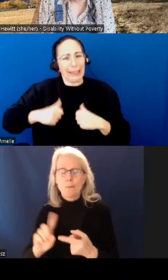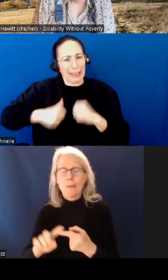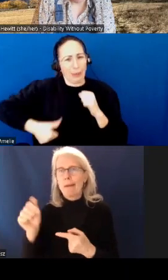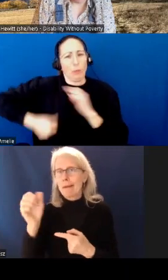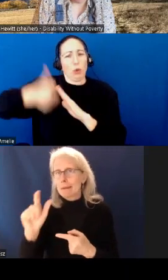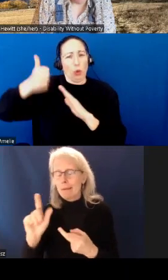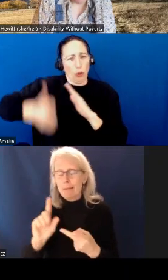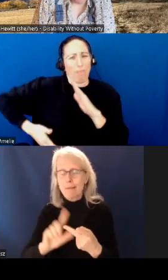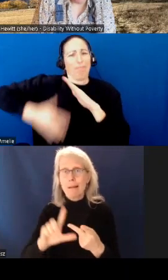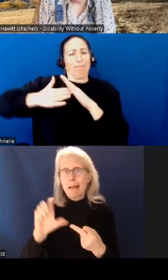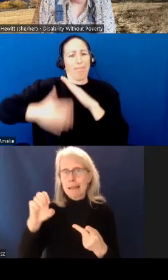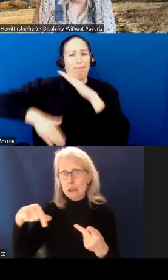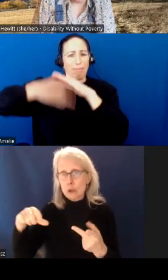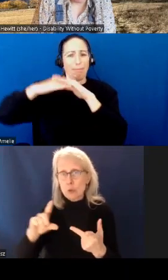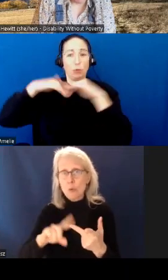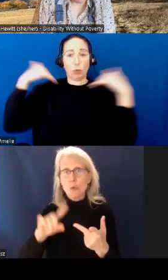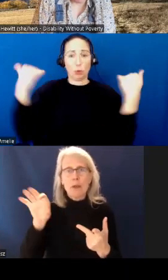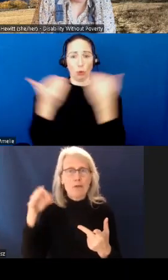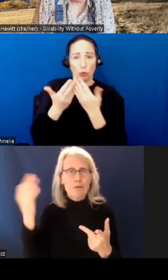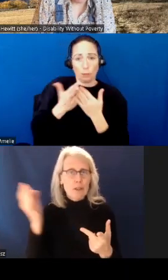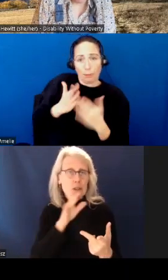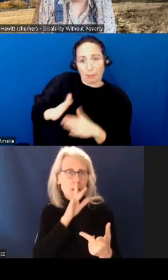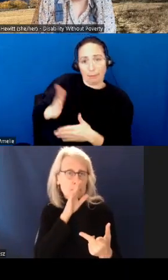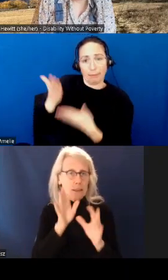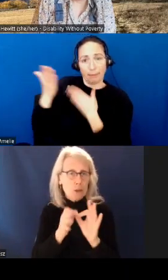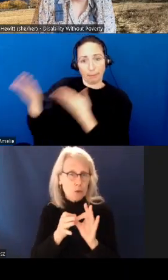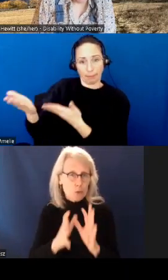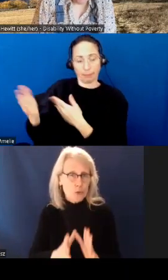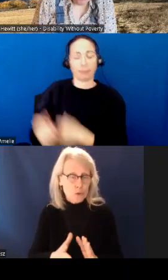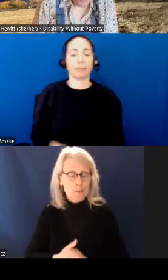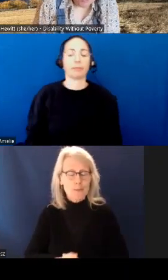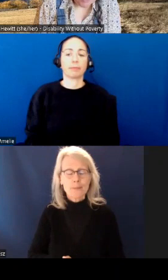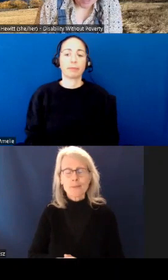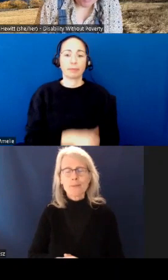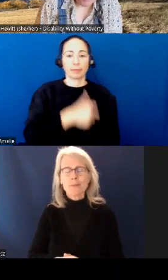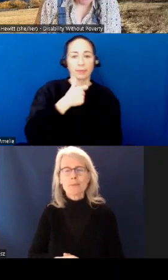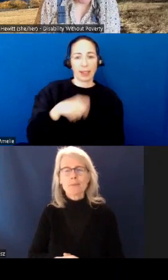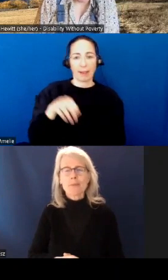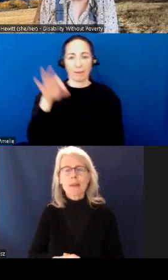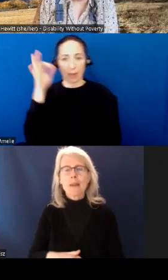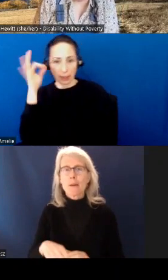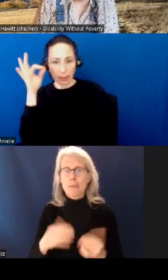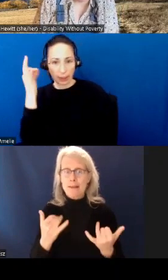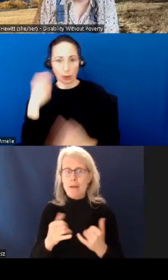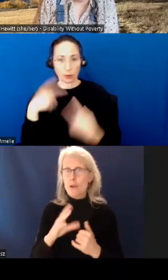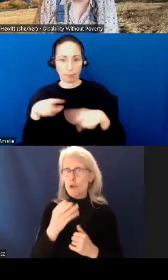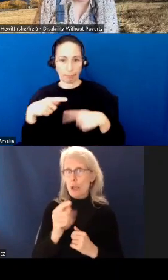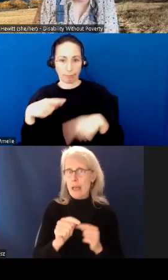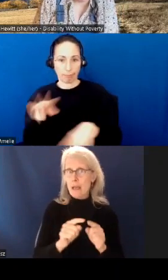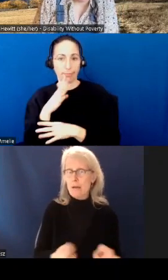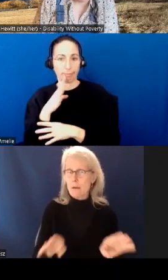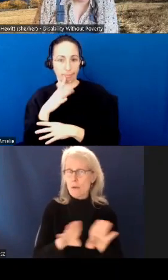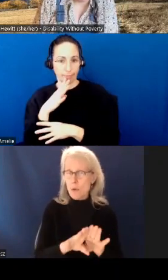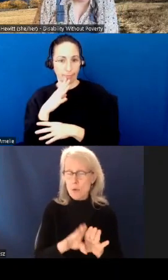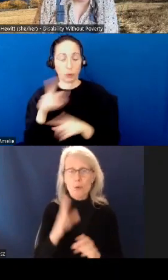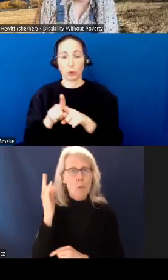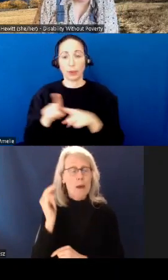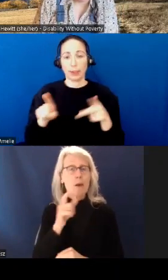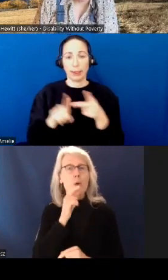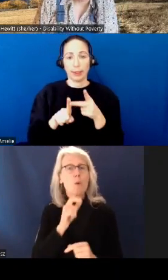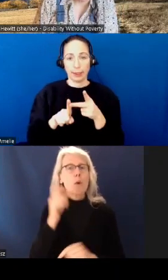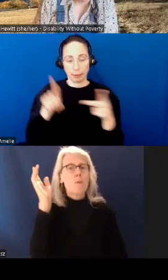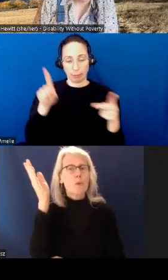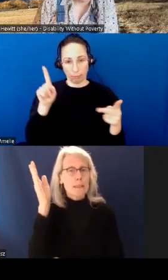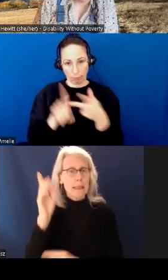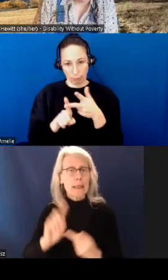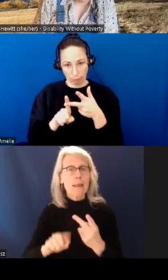LSQ and French language interpretation. The chat has been disabled to accommodate presenters and people with vision